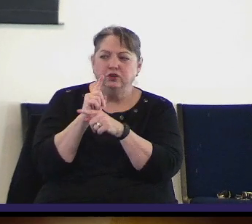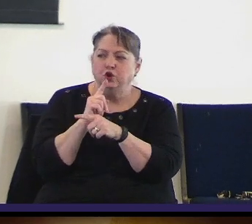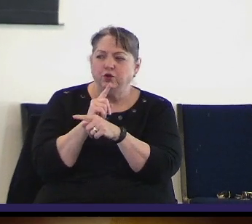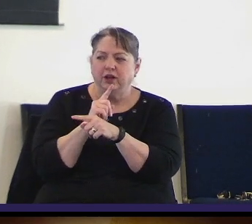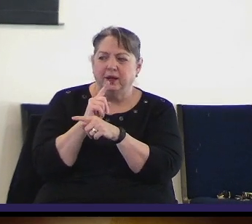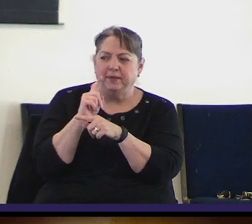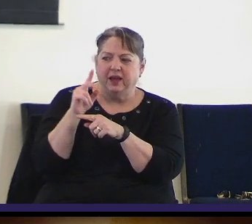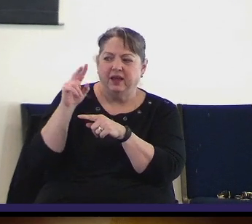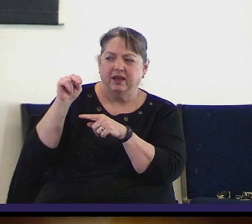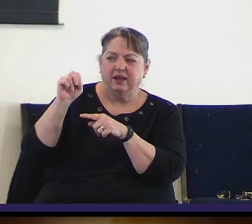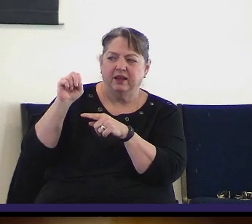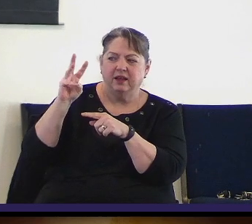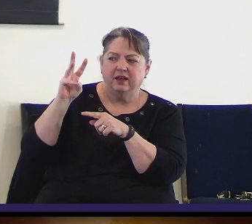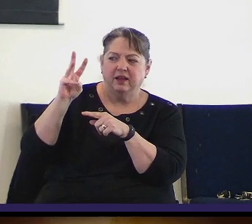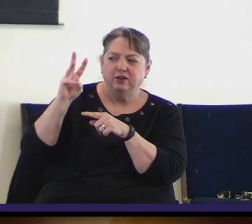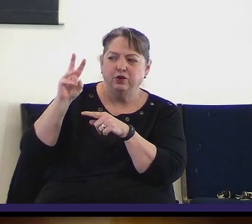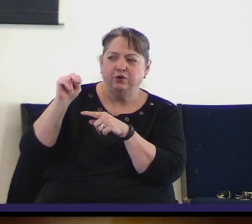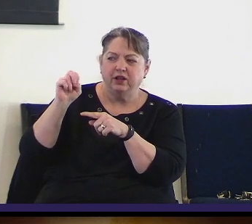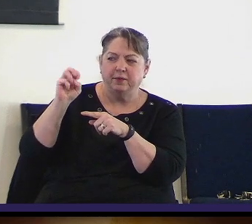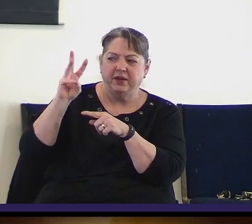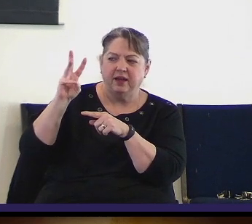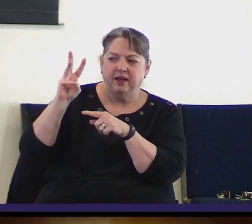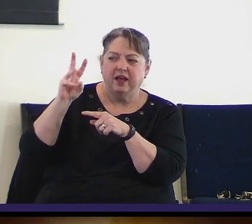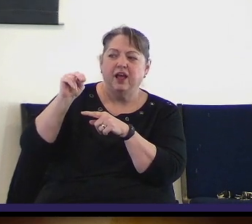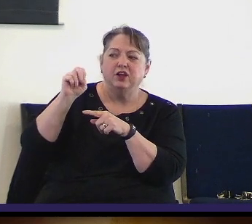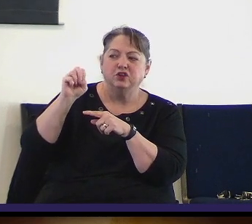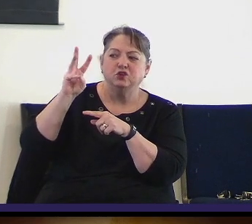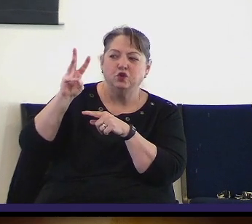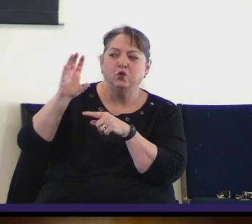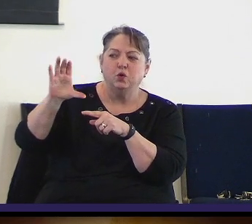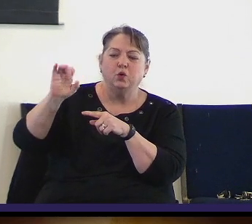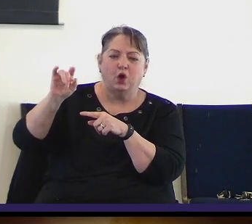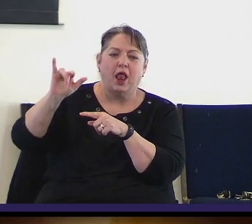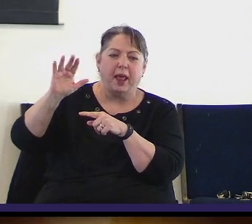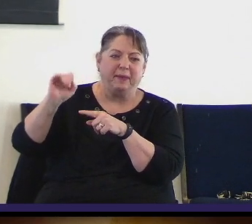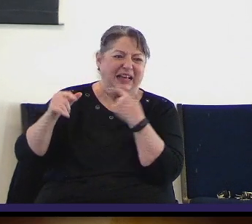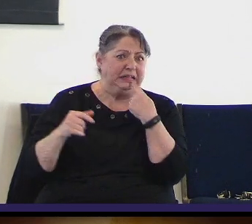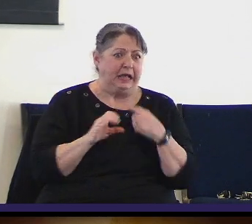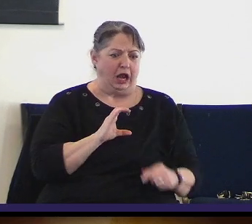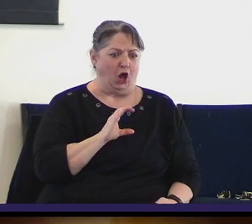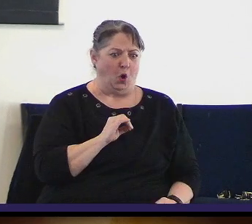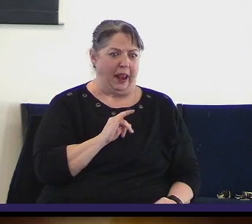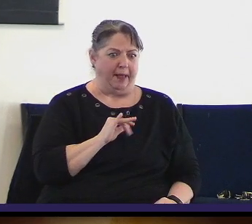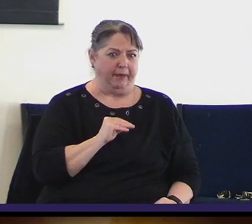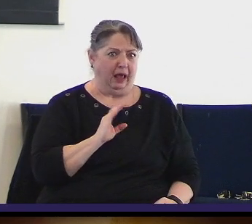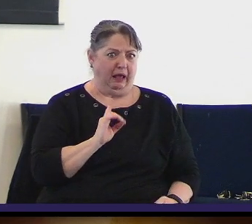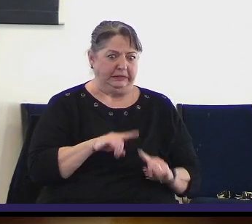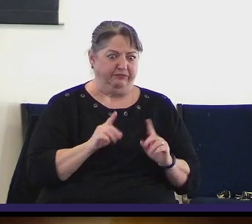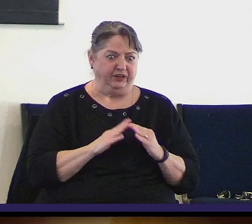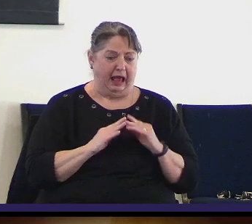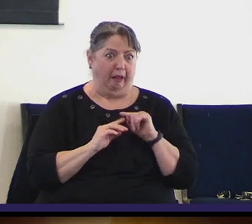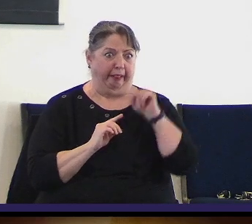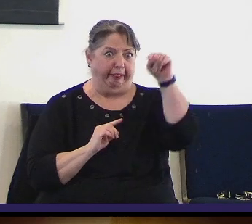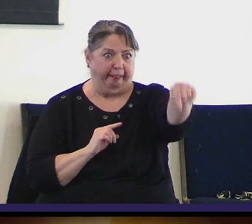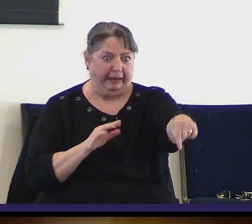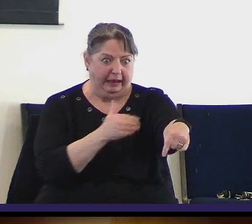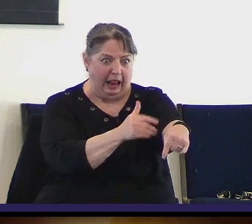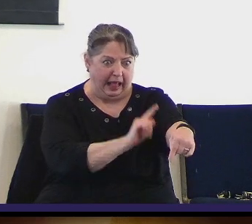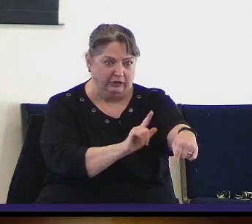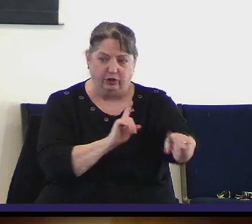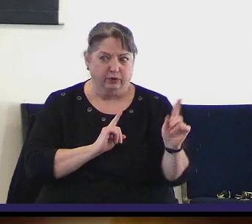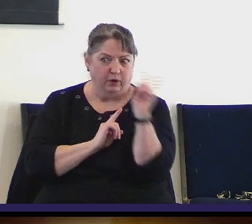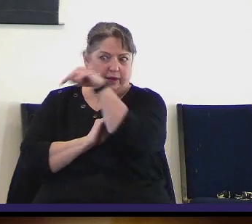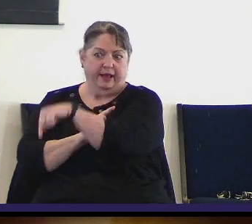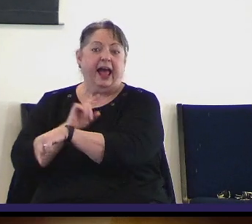PA. It's about 25 minutes from here. New Columbia. I'm sorry. New Columbia. And the other thing is, if